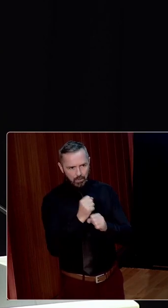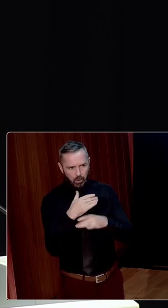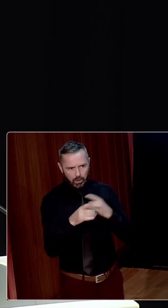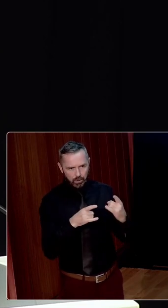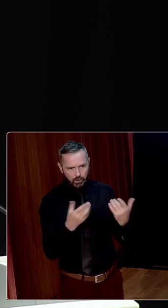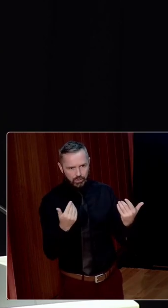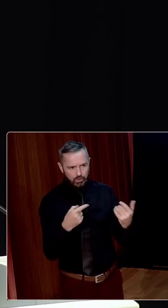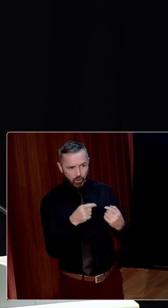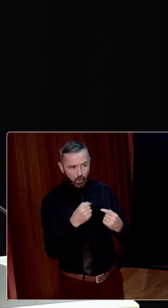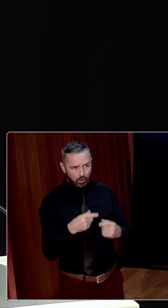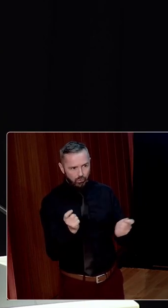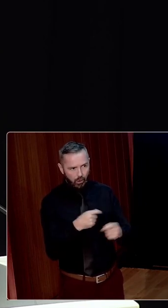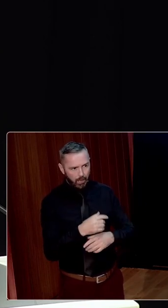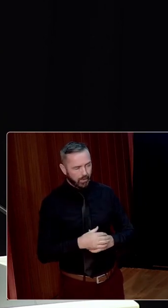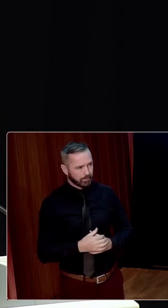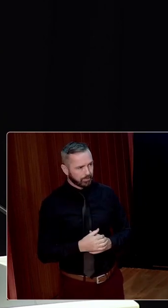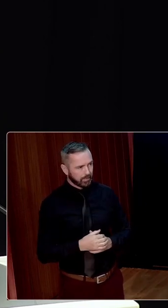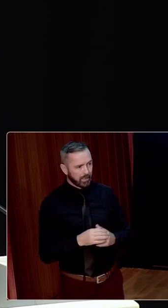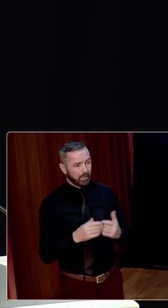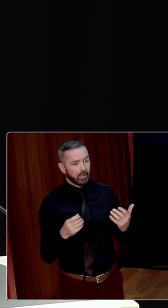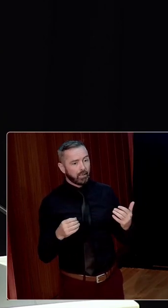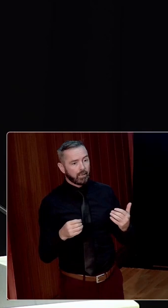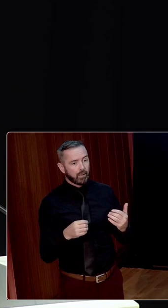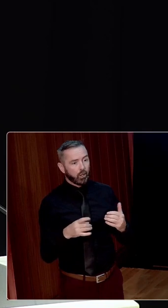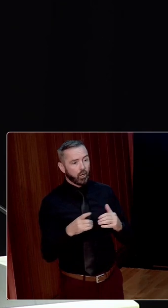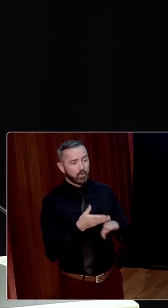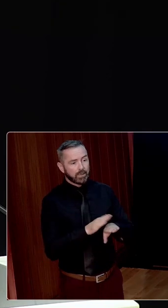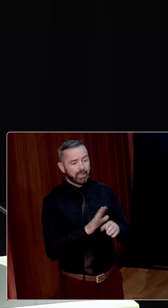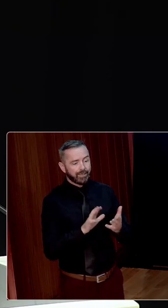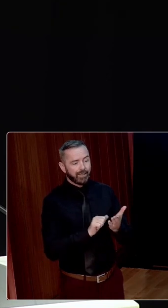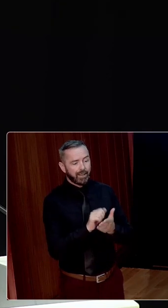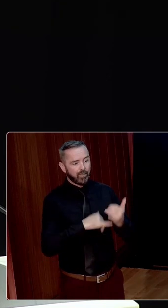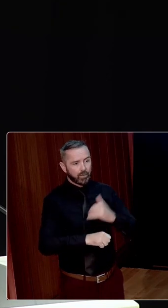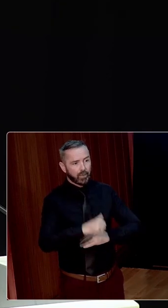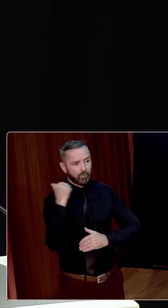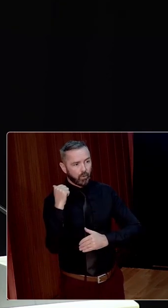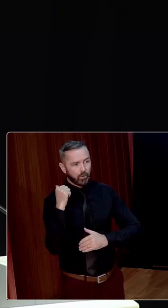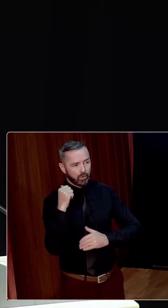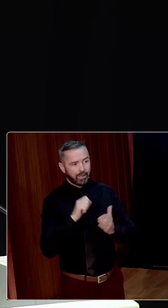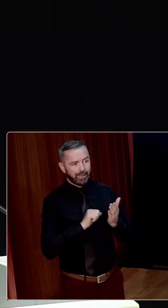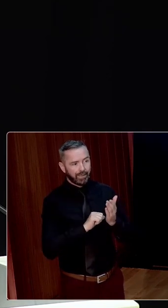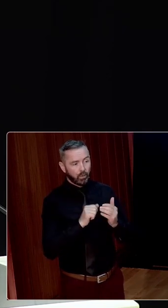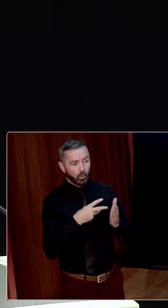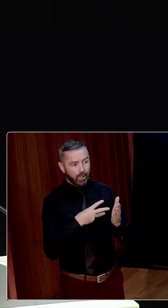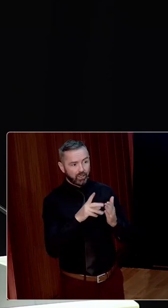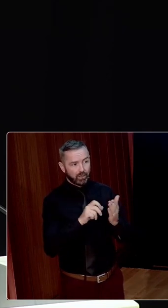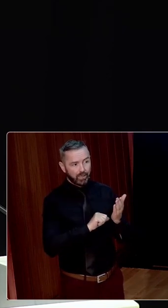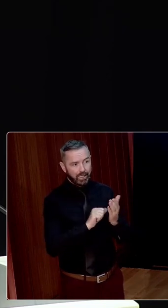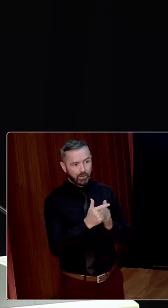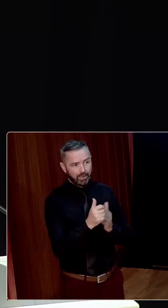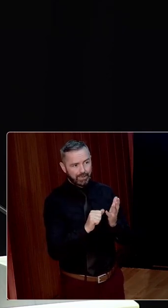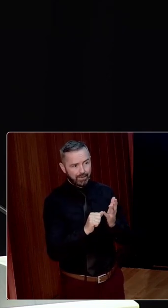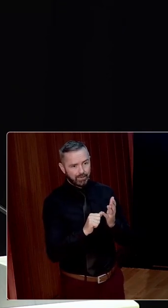trauma. She had been widowed 11 years previously, when she was only 26, and James had been a key support